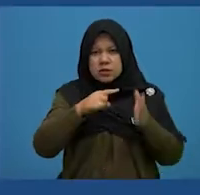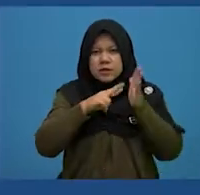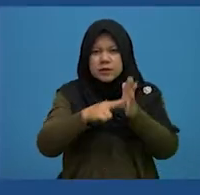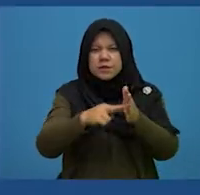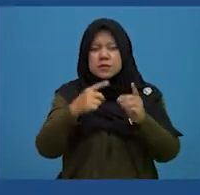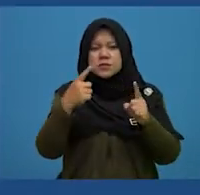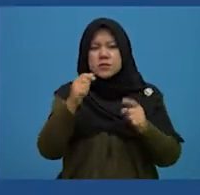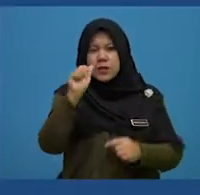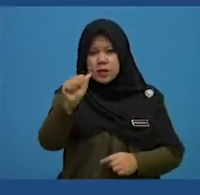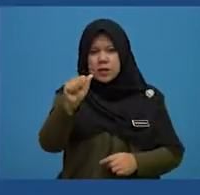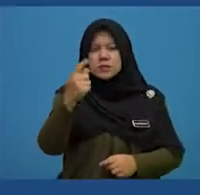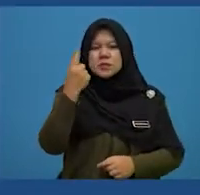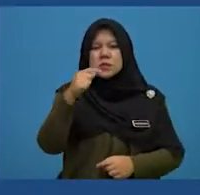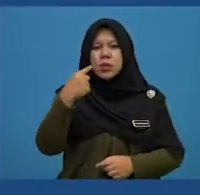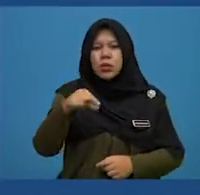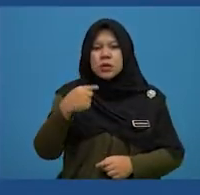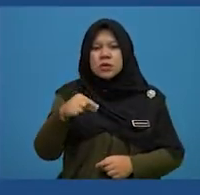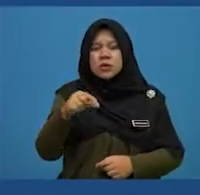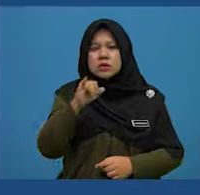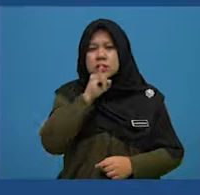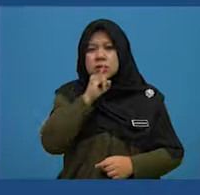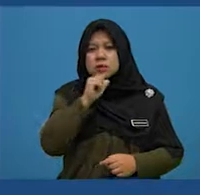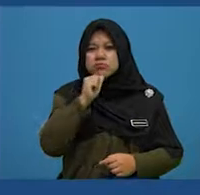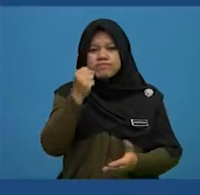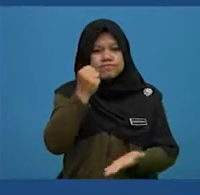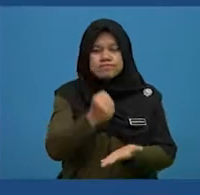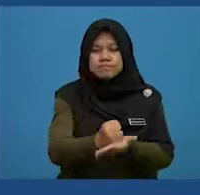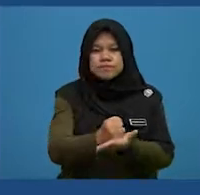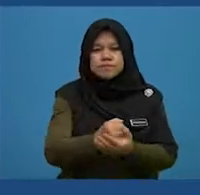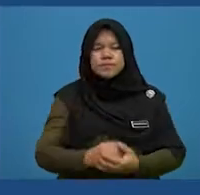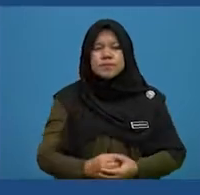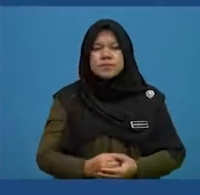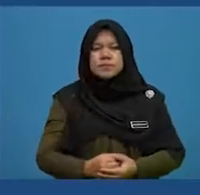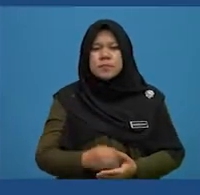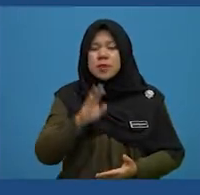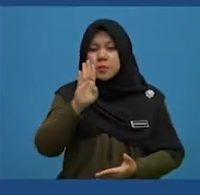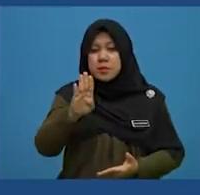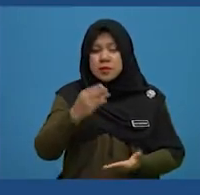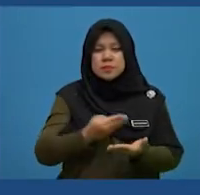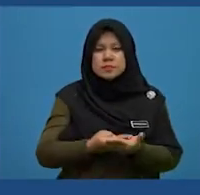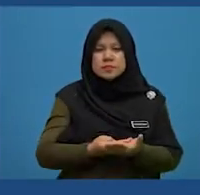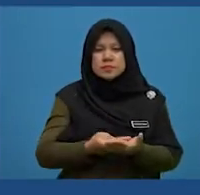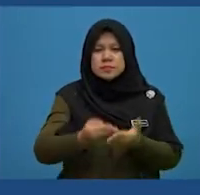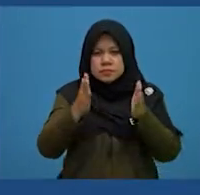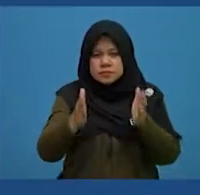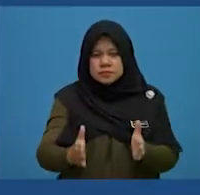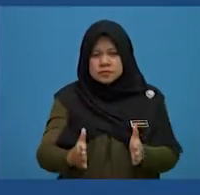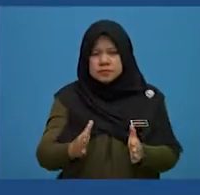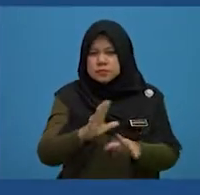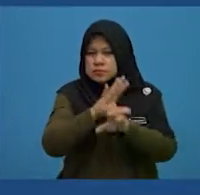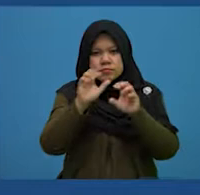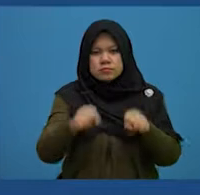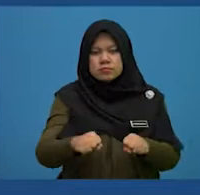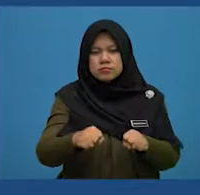to, A, the quality is not guaranteed, B, buyers